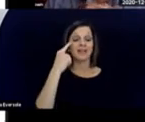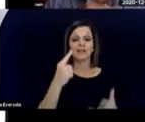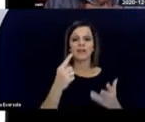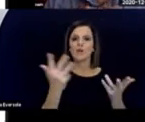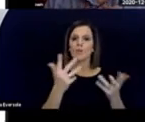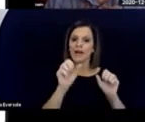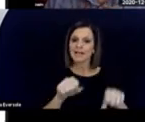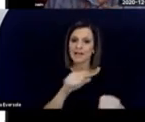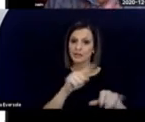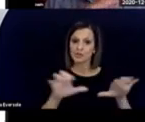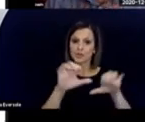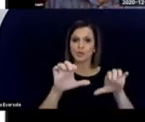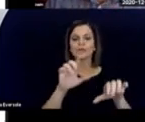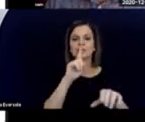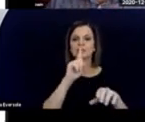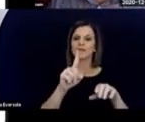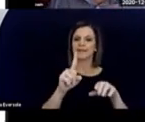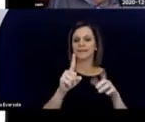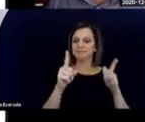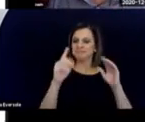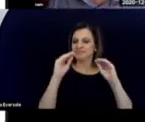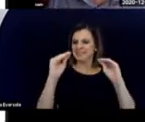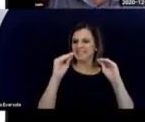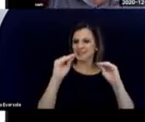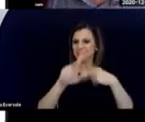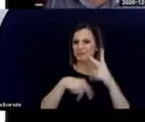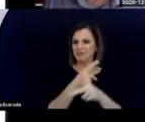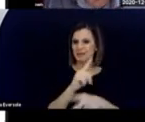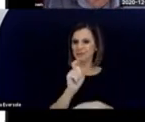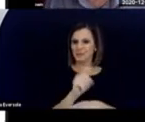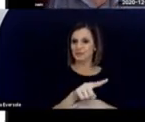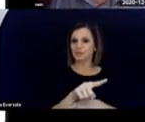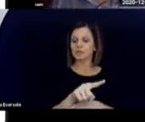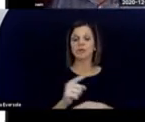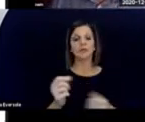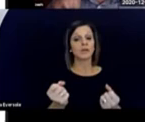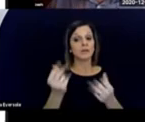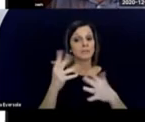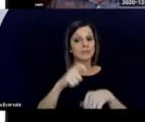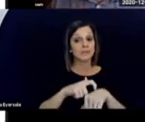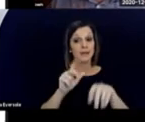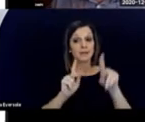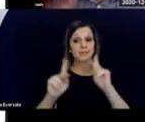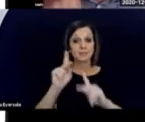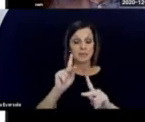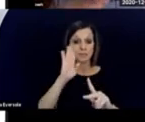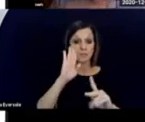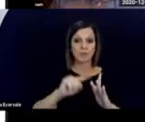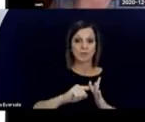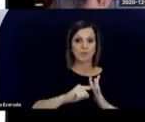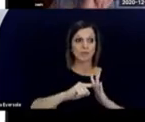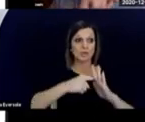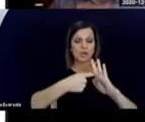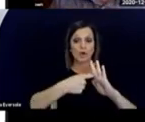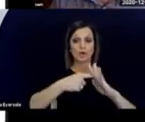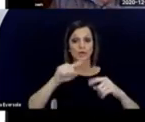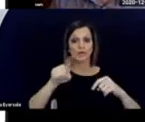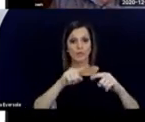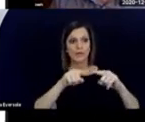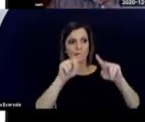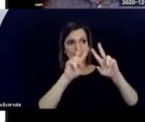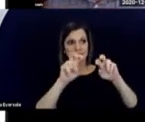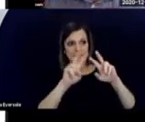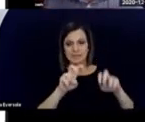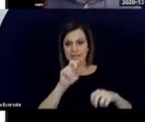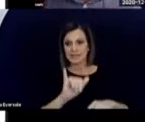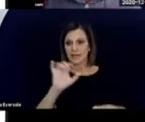And I think what can you do is very much a teacher question. And all too often, that's where people start